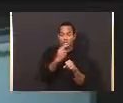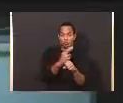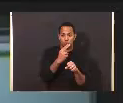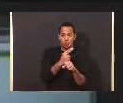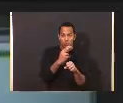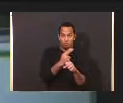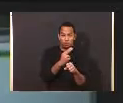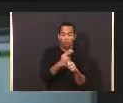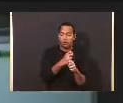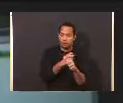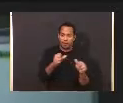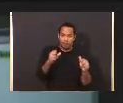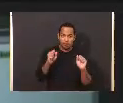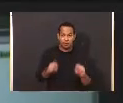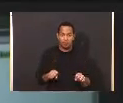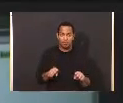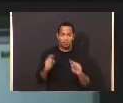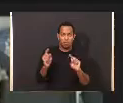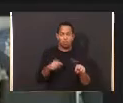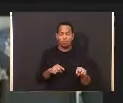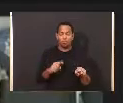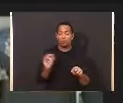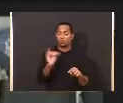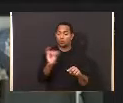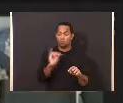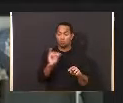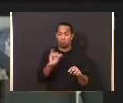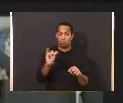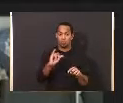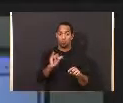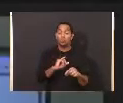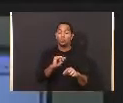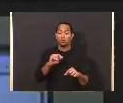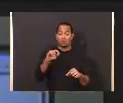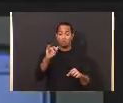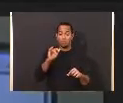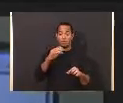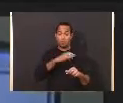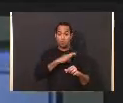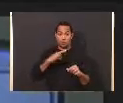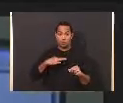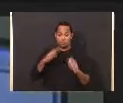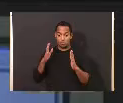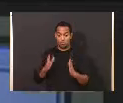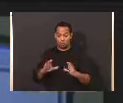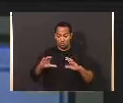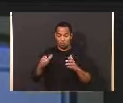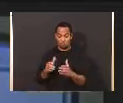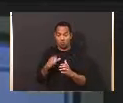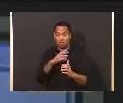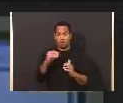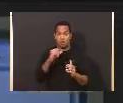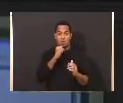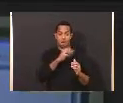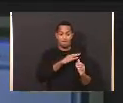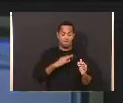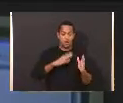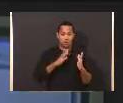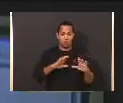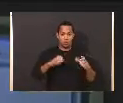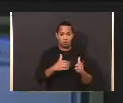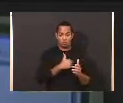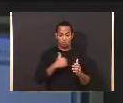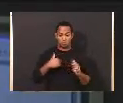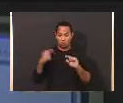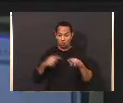students with and without disabilities. It also serves as a training site for faculty and non-faculty members and as a